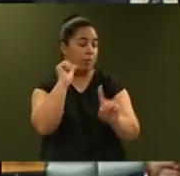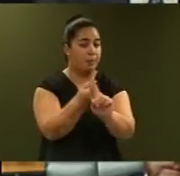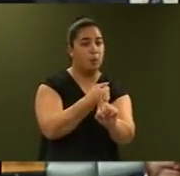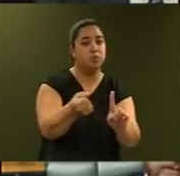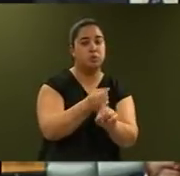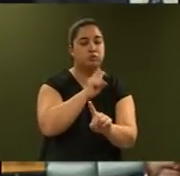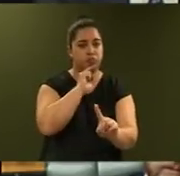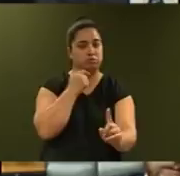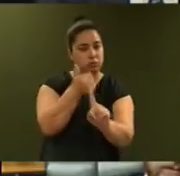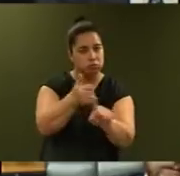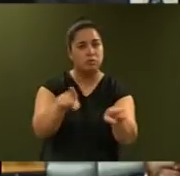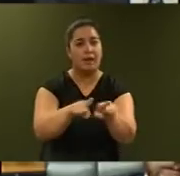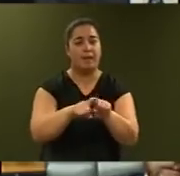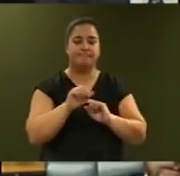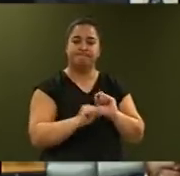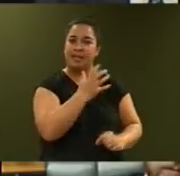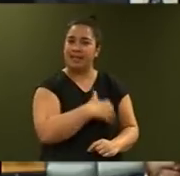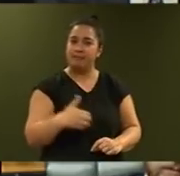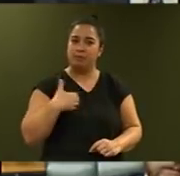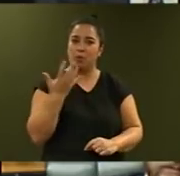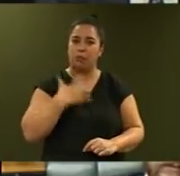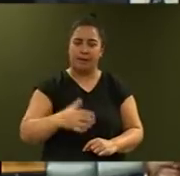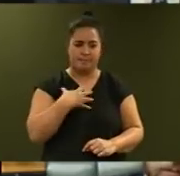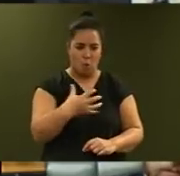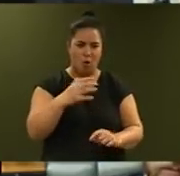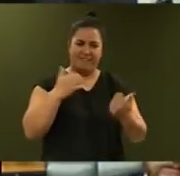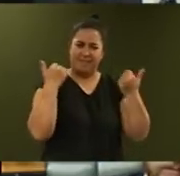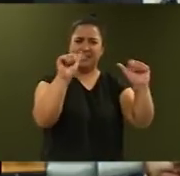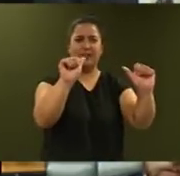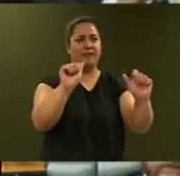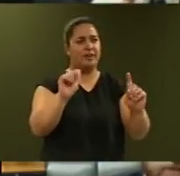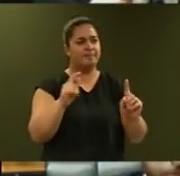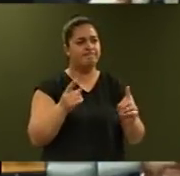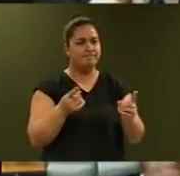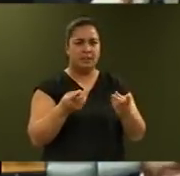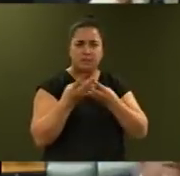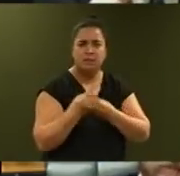wants a more effective, efficient and humane justice system.